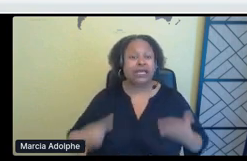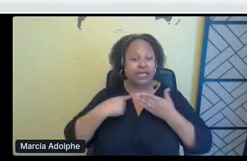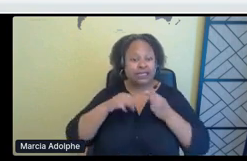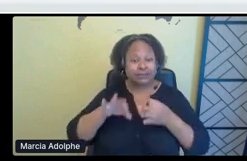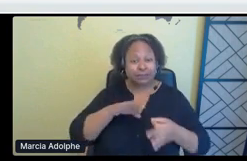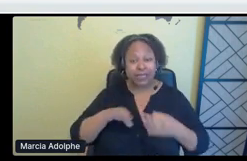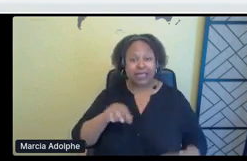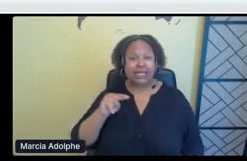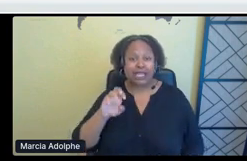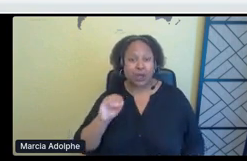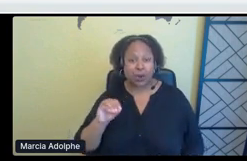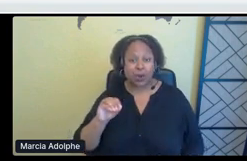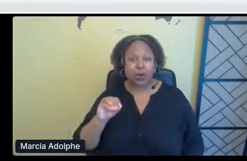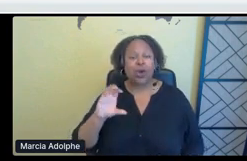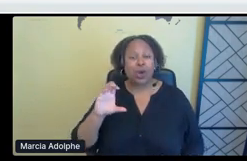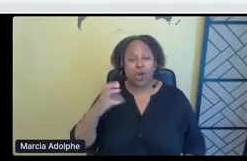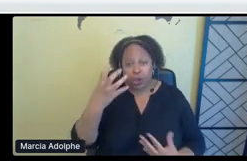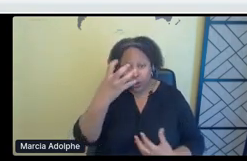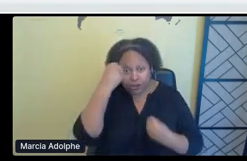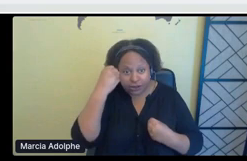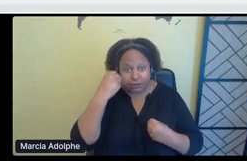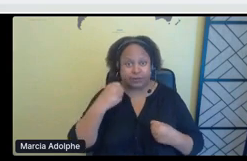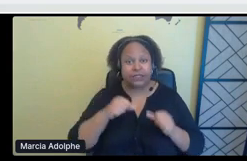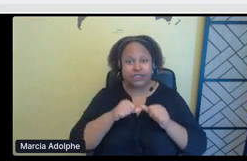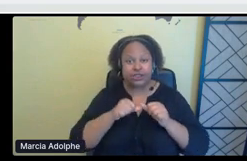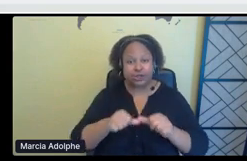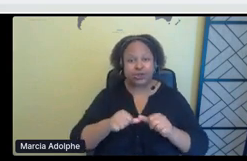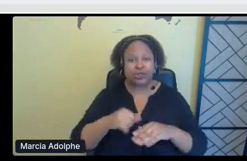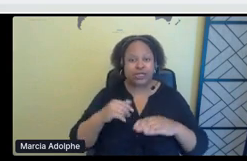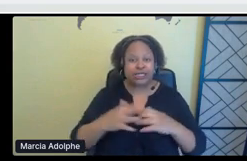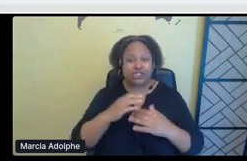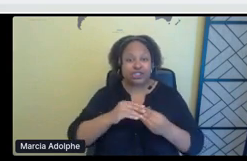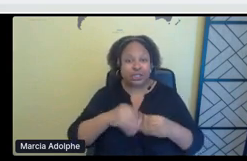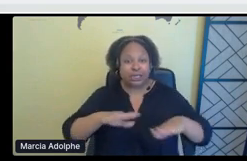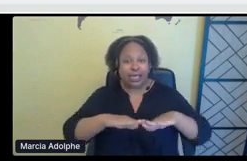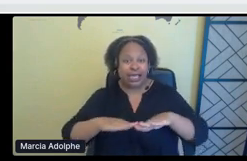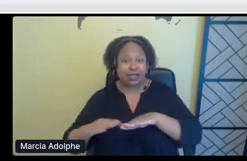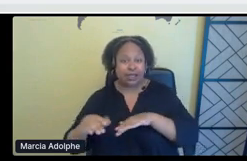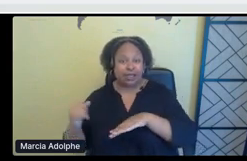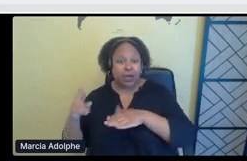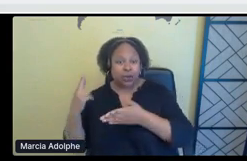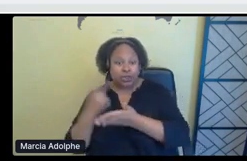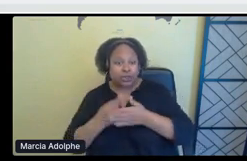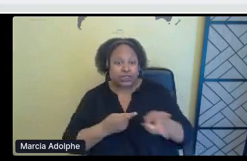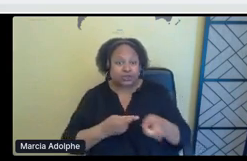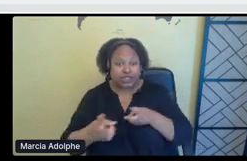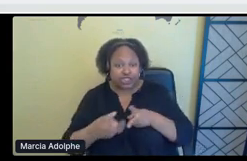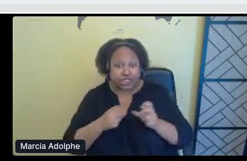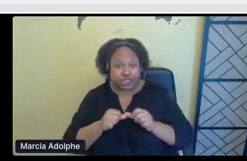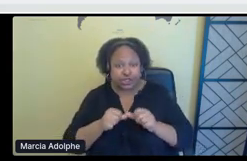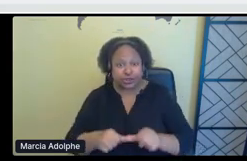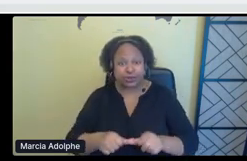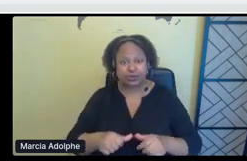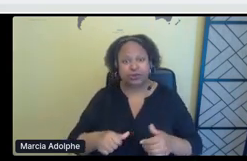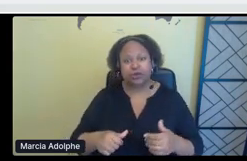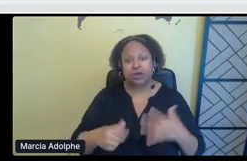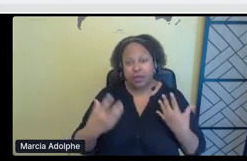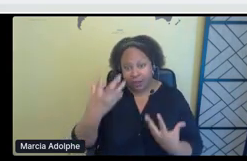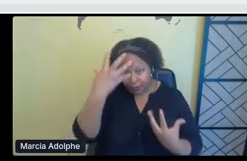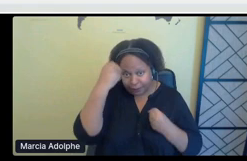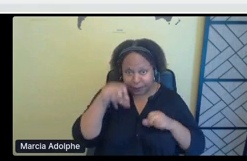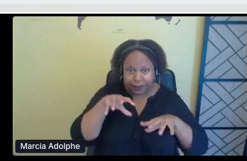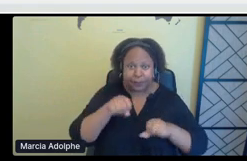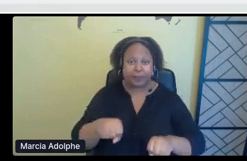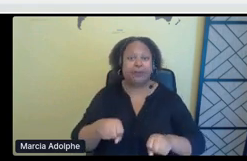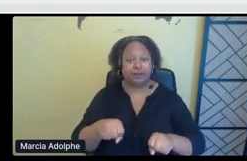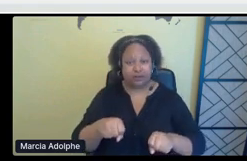of state funded governments, businesses, organizations to control indigenous peoples and communities, the lack of recognition, which we've seen time and time again of